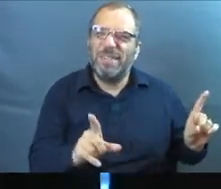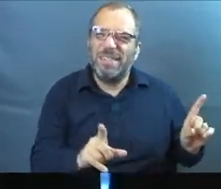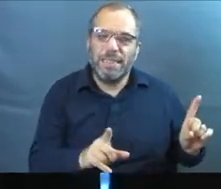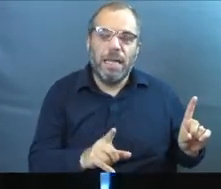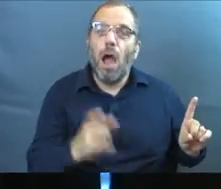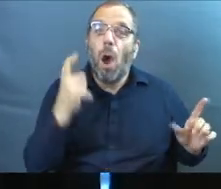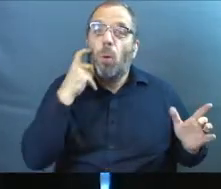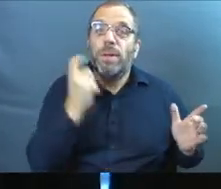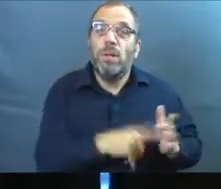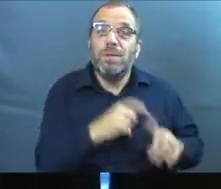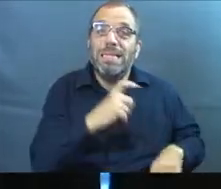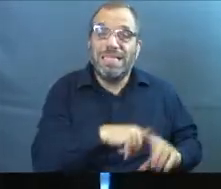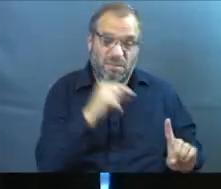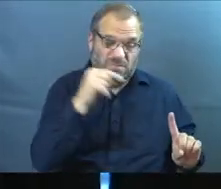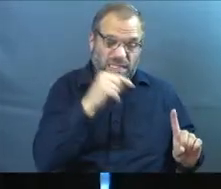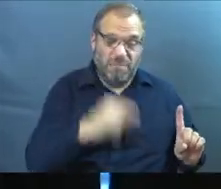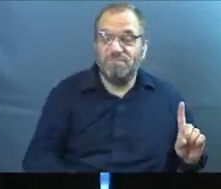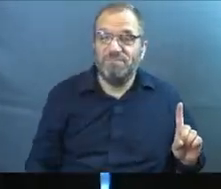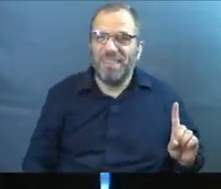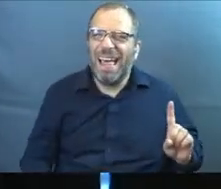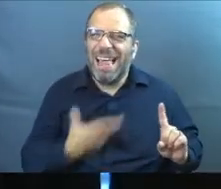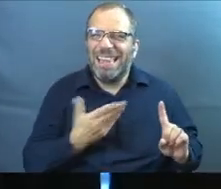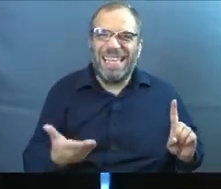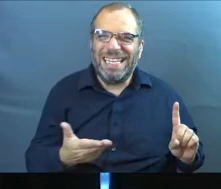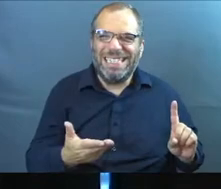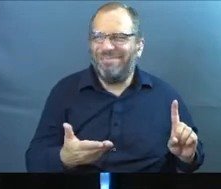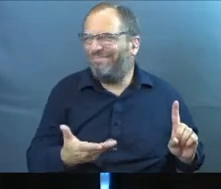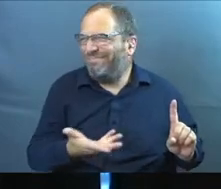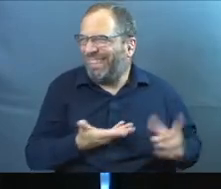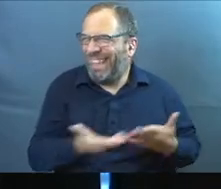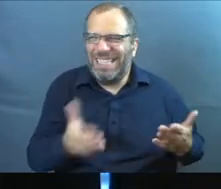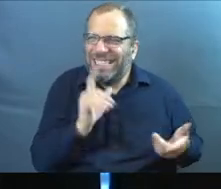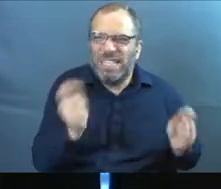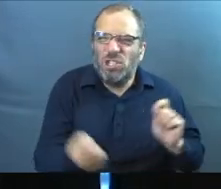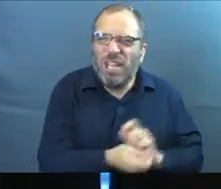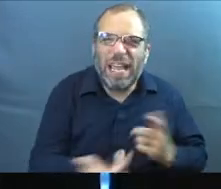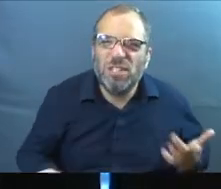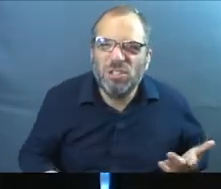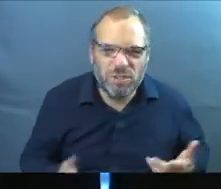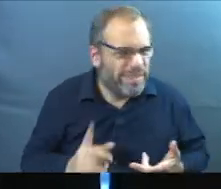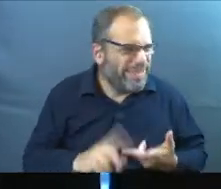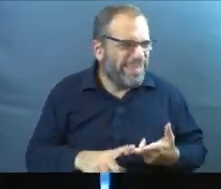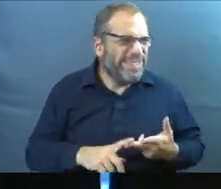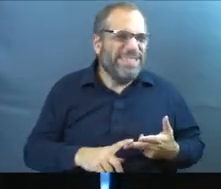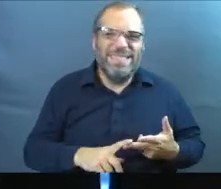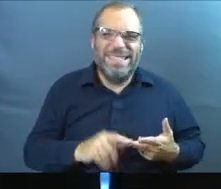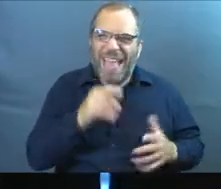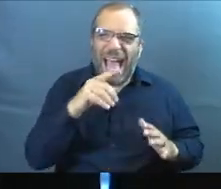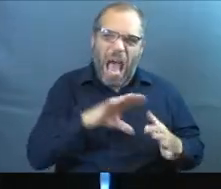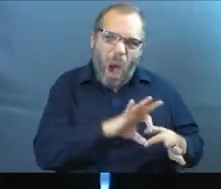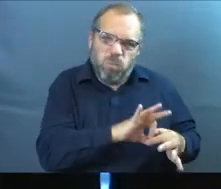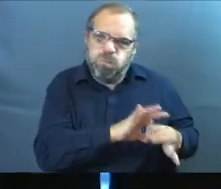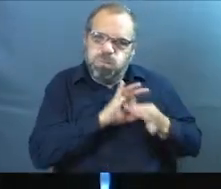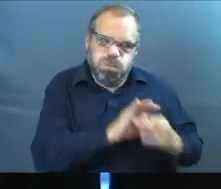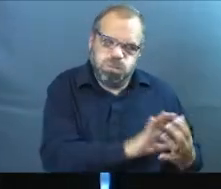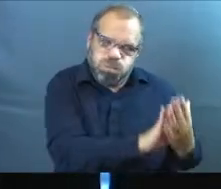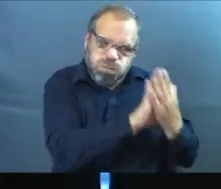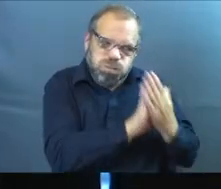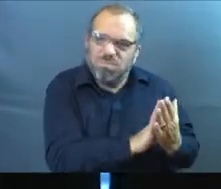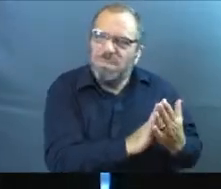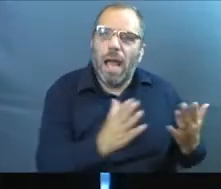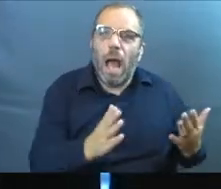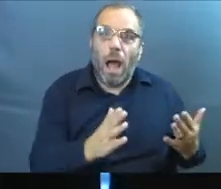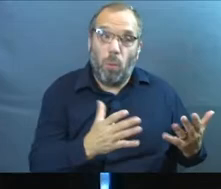What we recognize is over time with this person, things never really changed. Things never got to a deeper level. We never really got